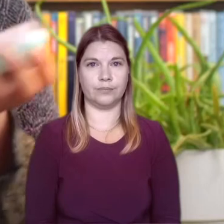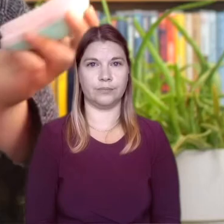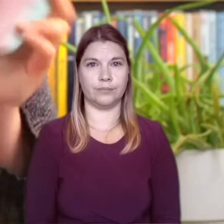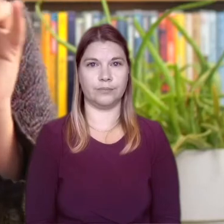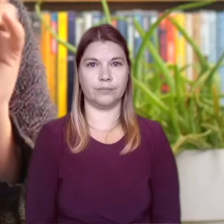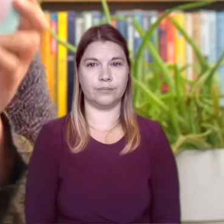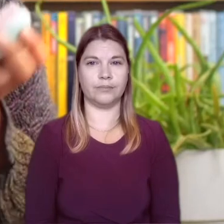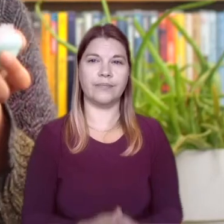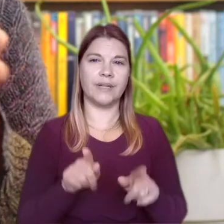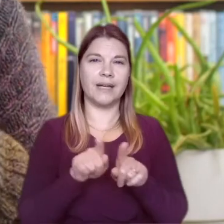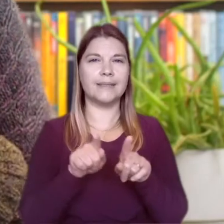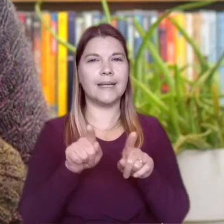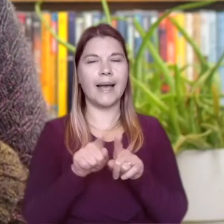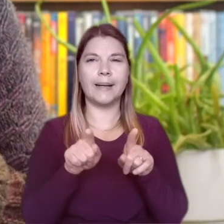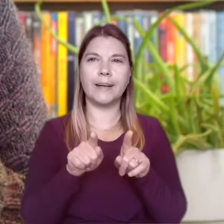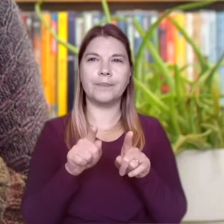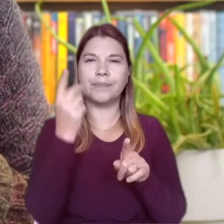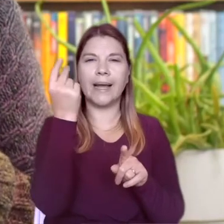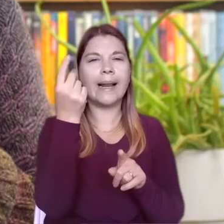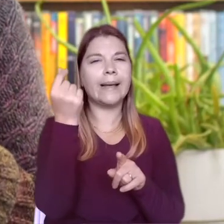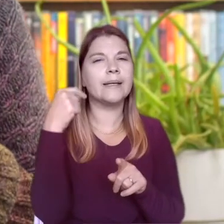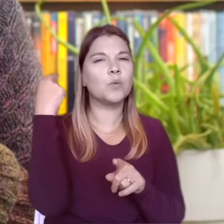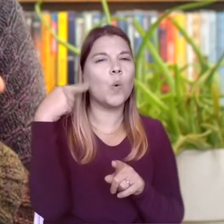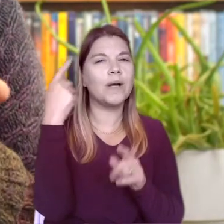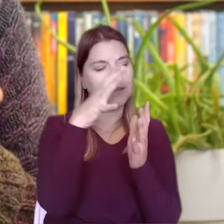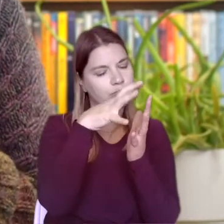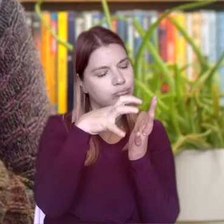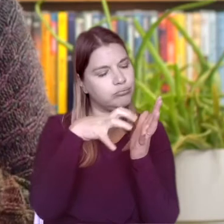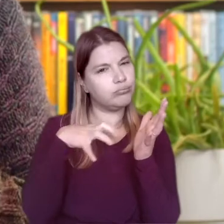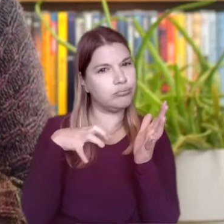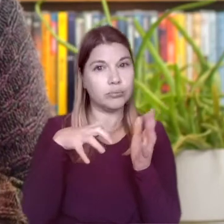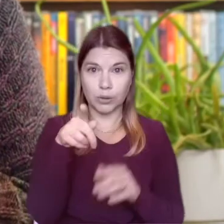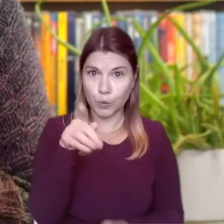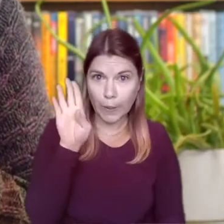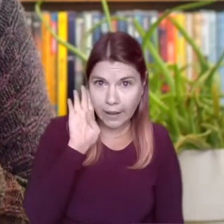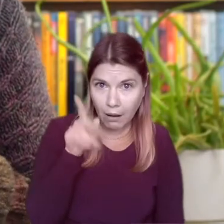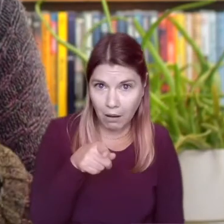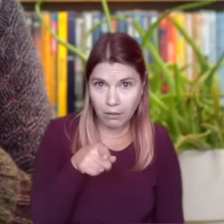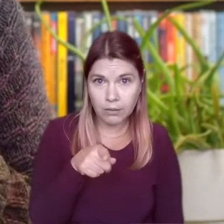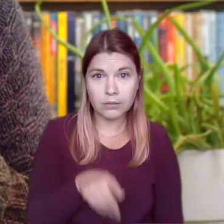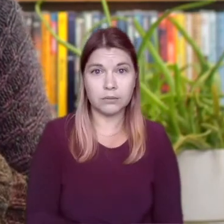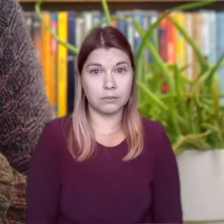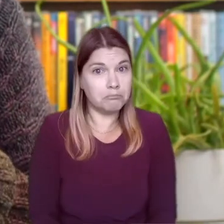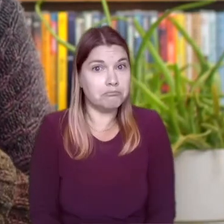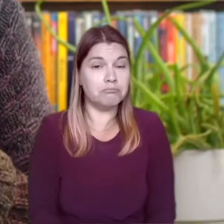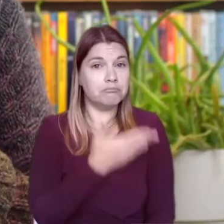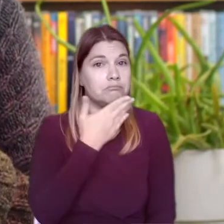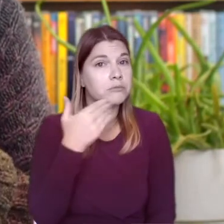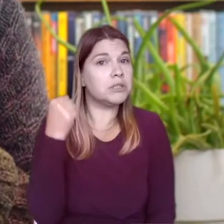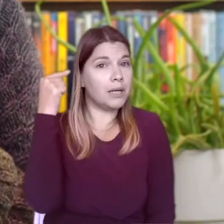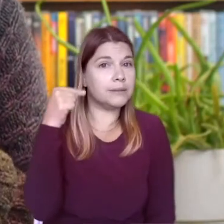It makes a sort of clicking, popping sound. Can you hear that? I think it's quite nice, actually.